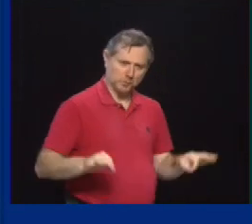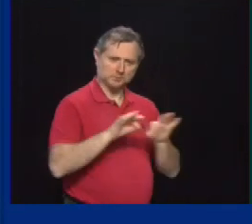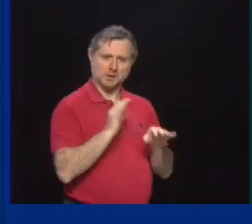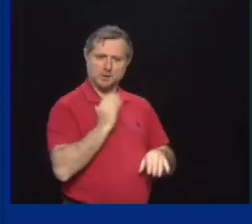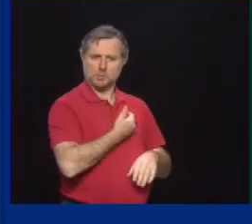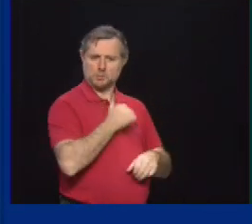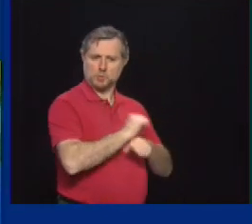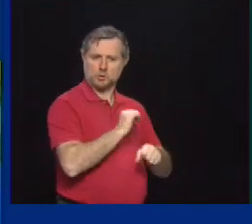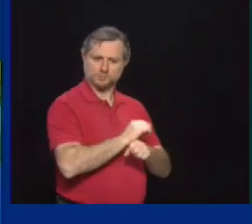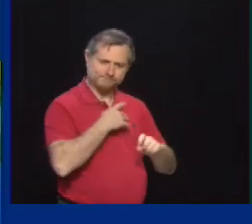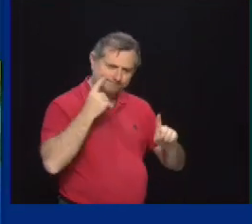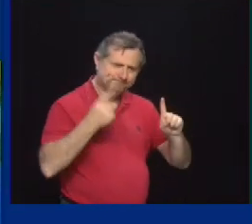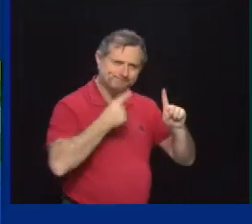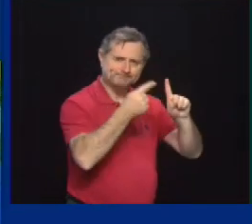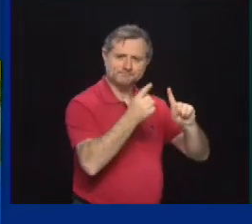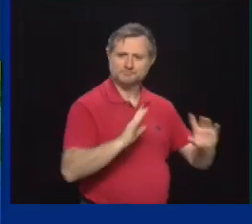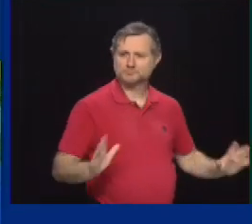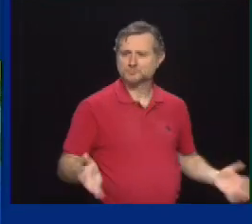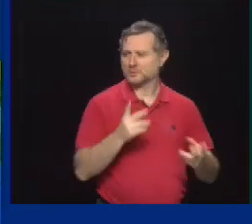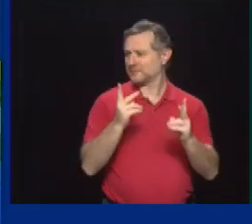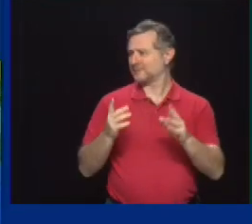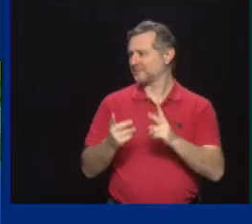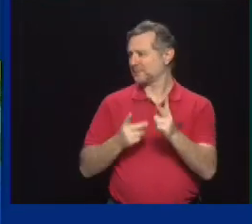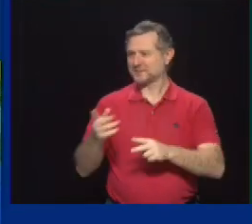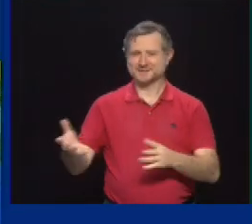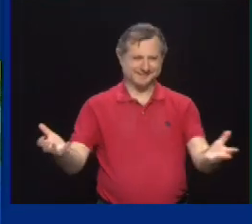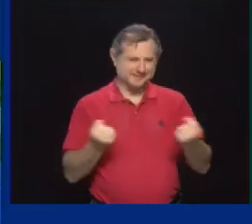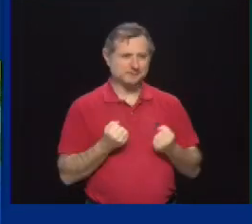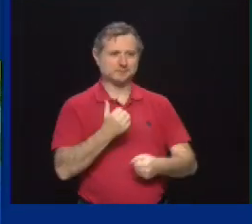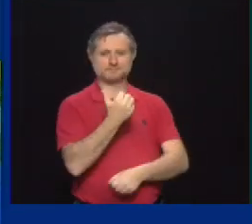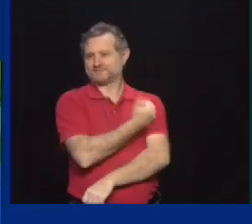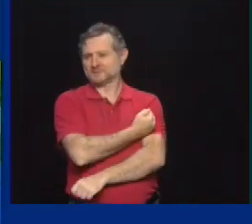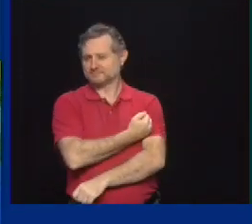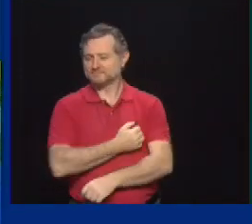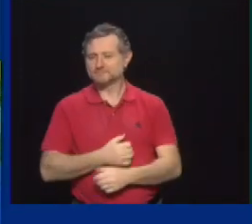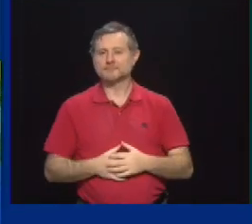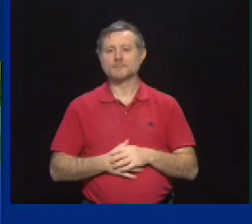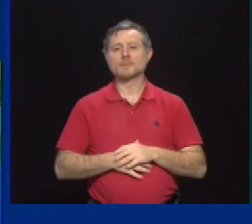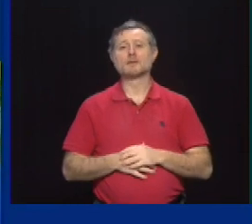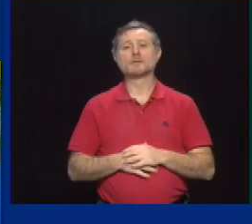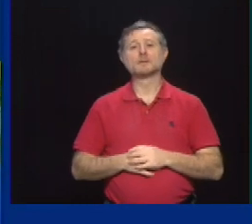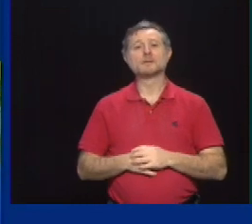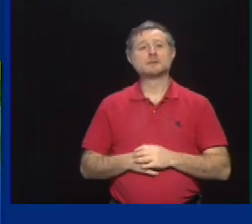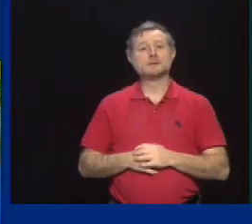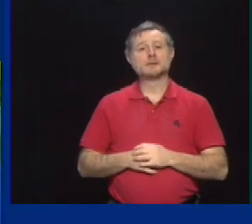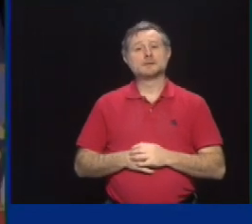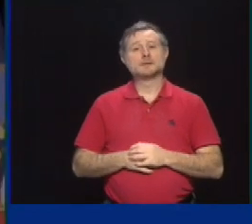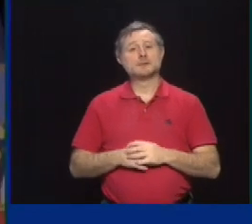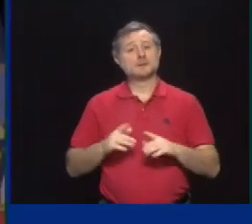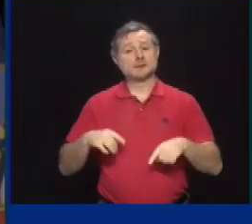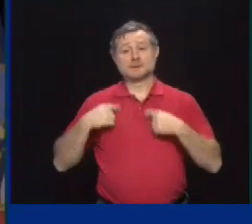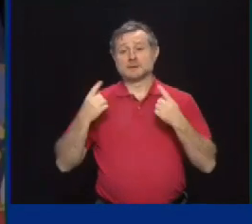vaccinated. So that is our story for the week. I'll look forward to taking your questions.